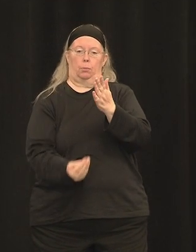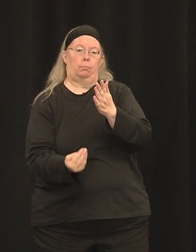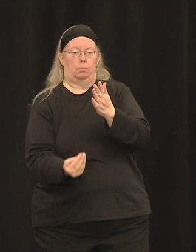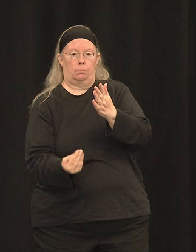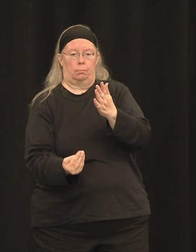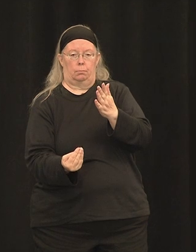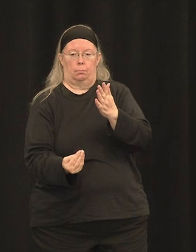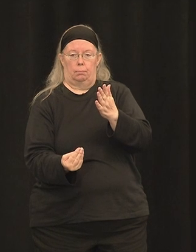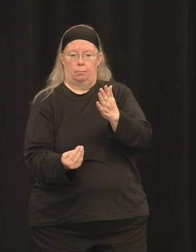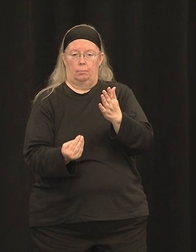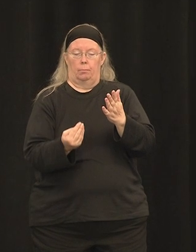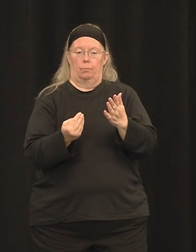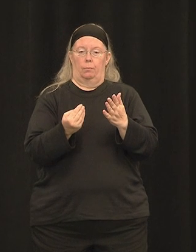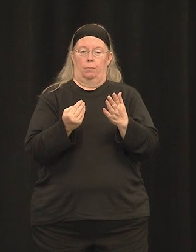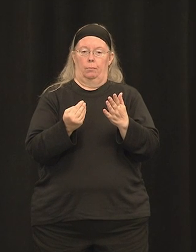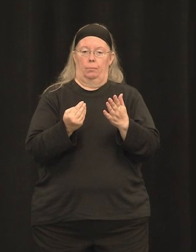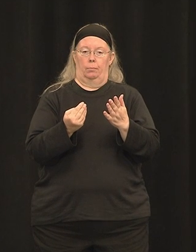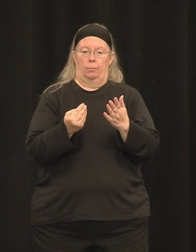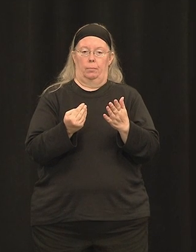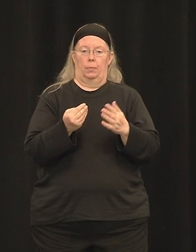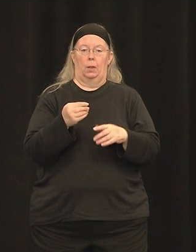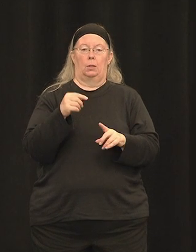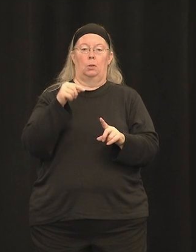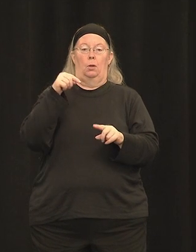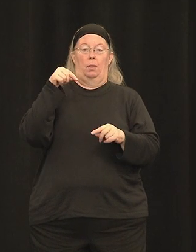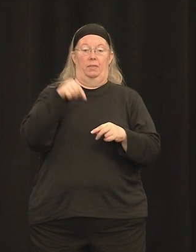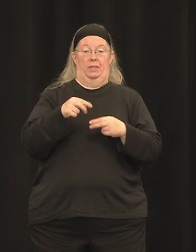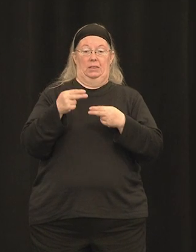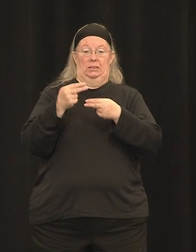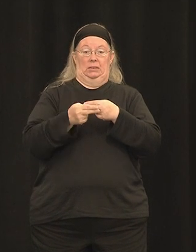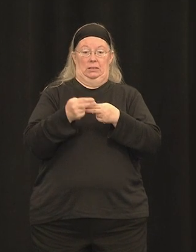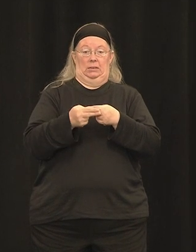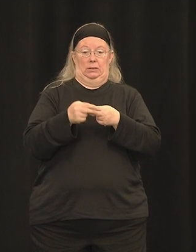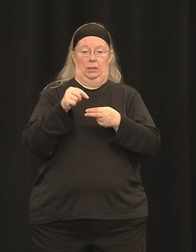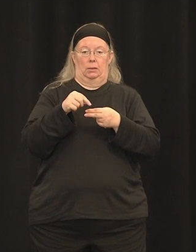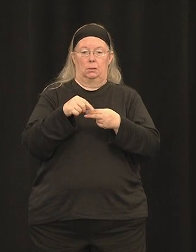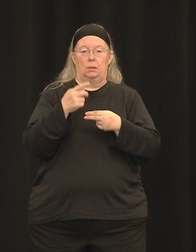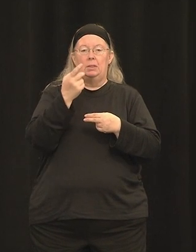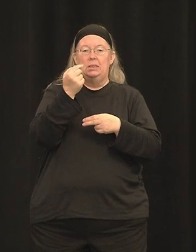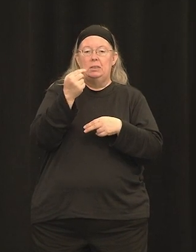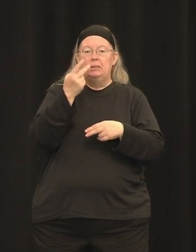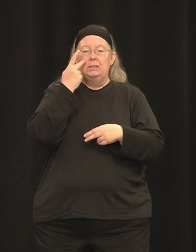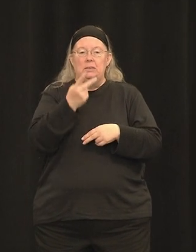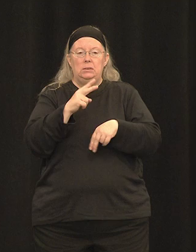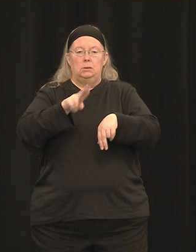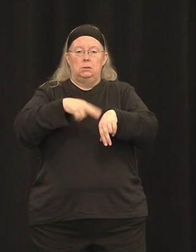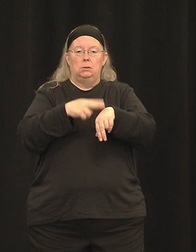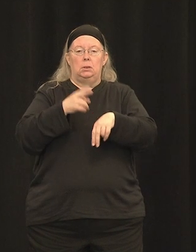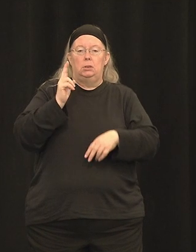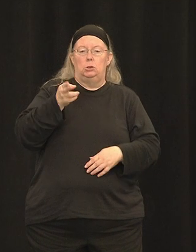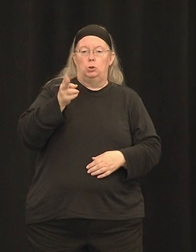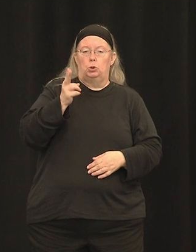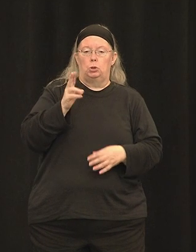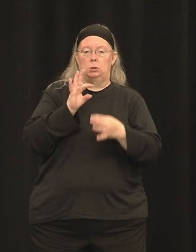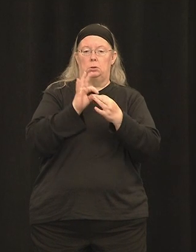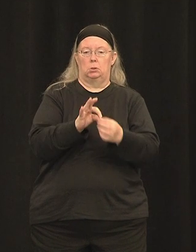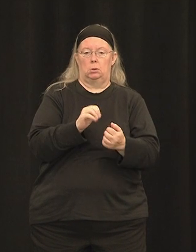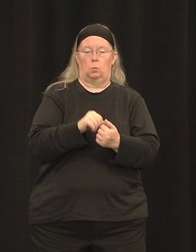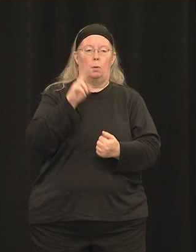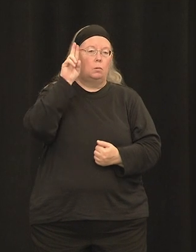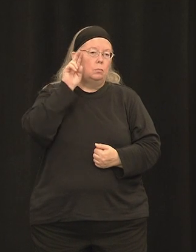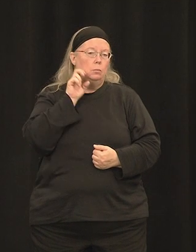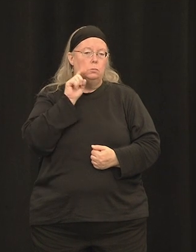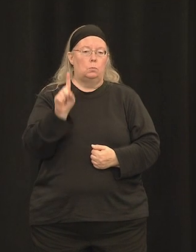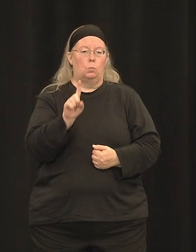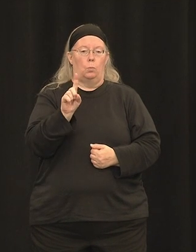So on this slide, what I'm showing you is a little bit of the natural history of this disease, of USH1B. On the right, you can see what are